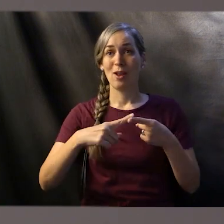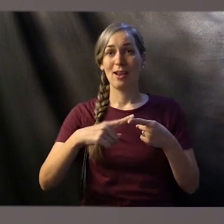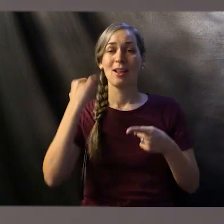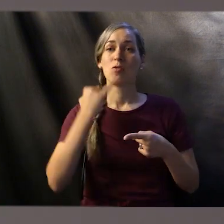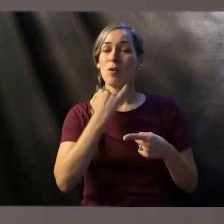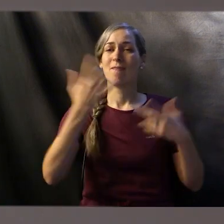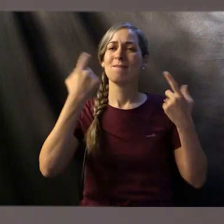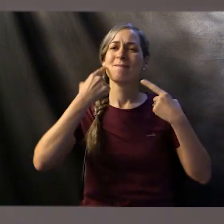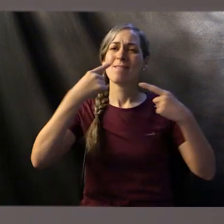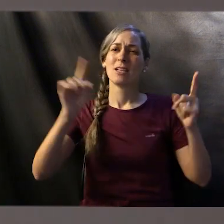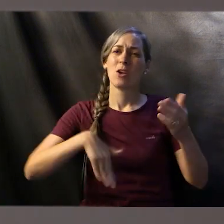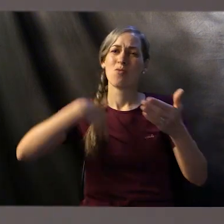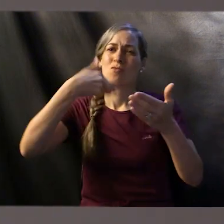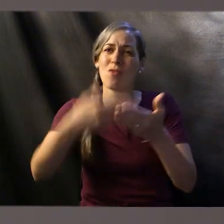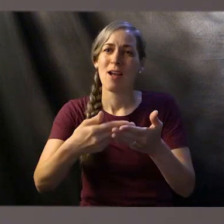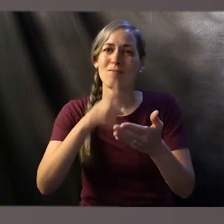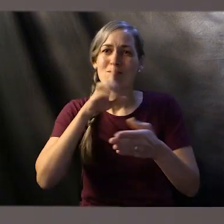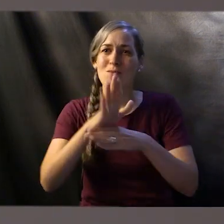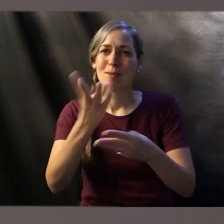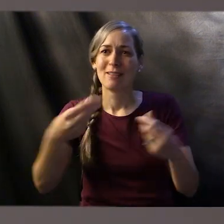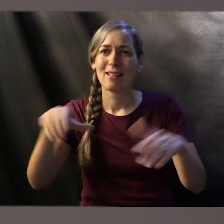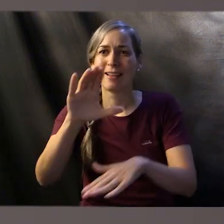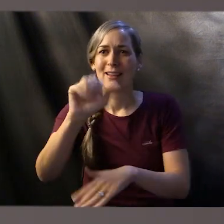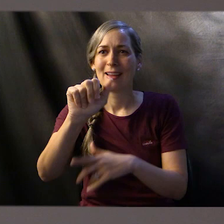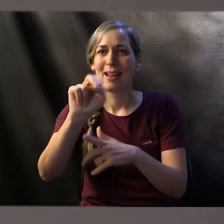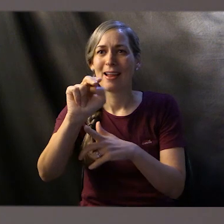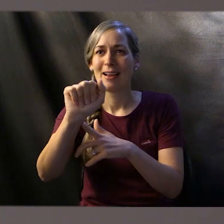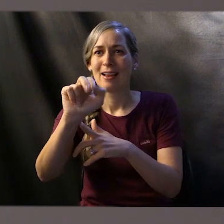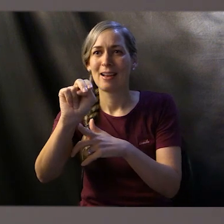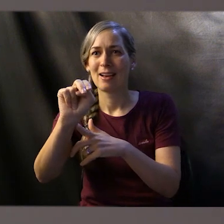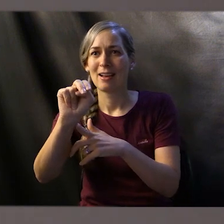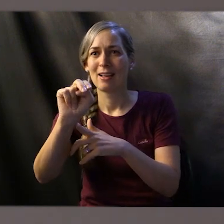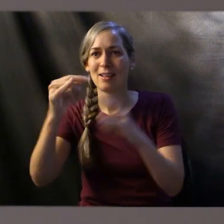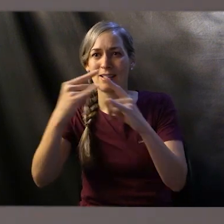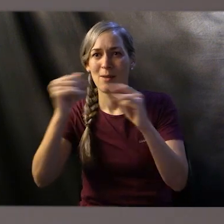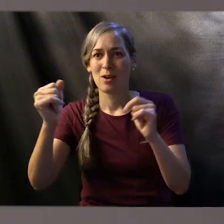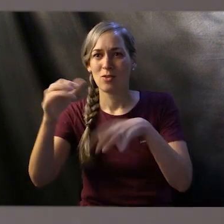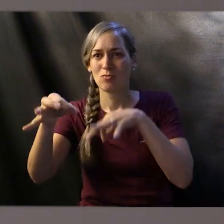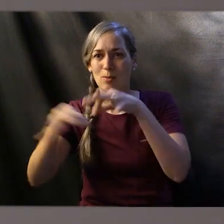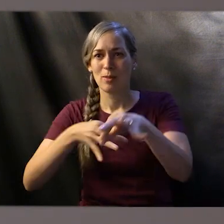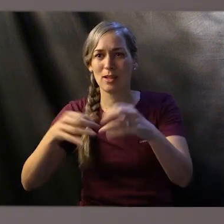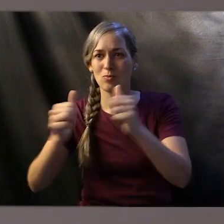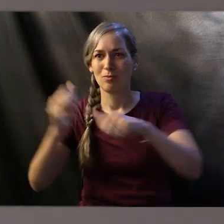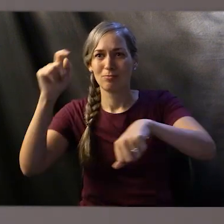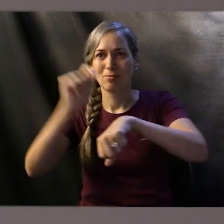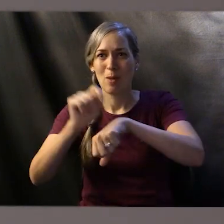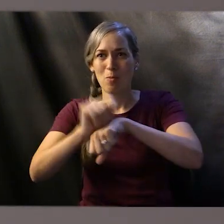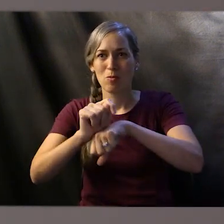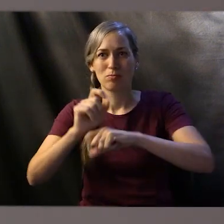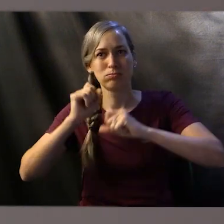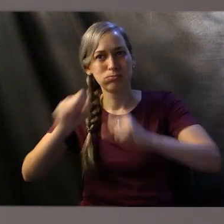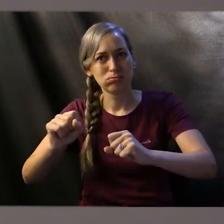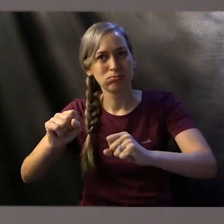tabernacle takes a permanent location and becomes a more solid structure